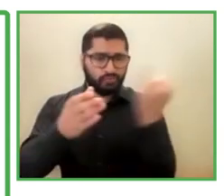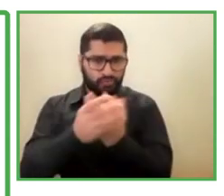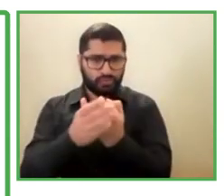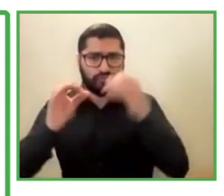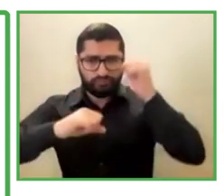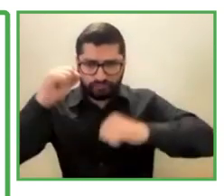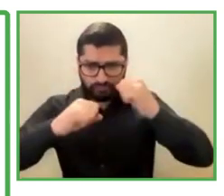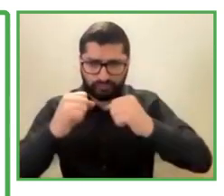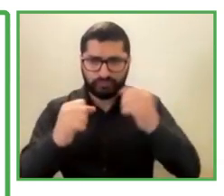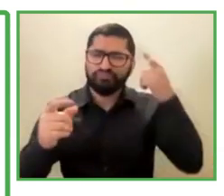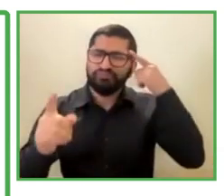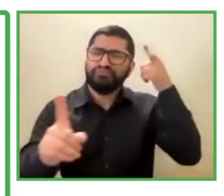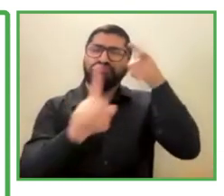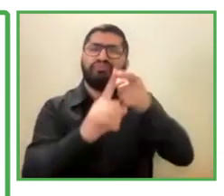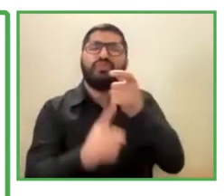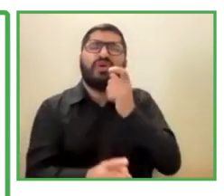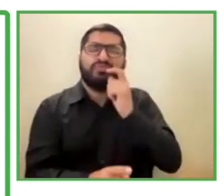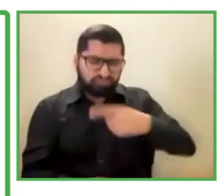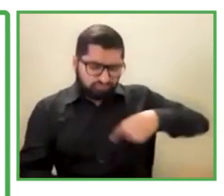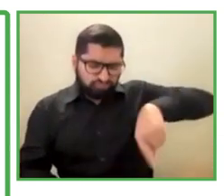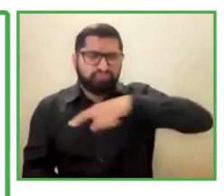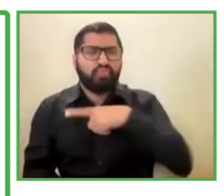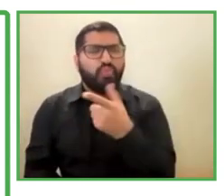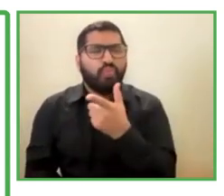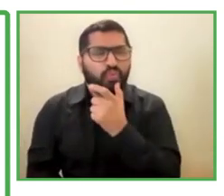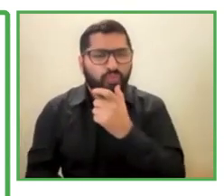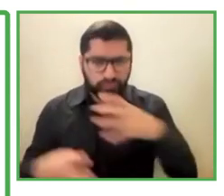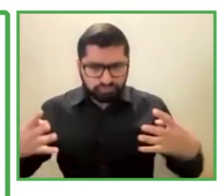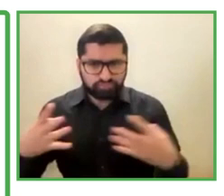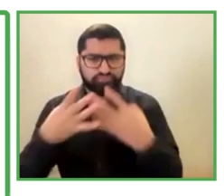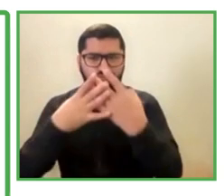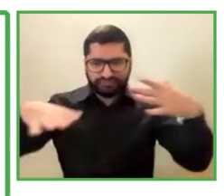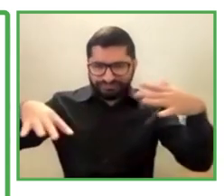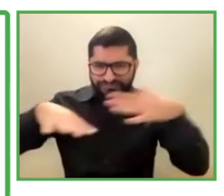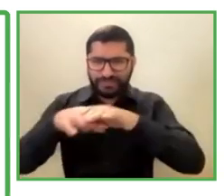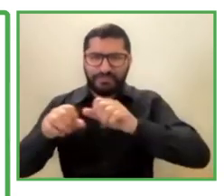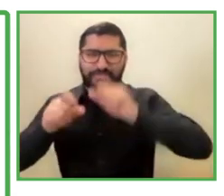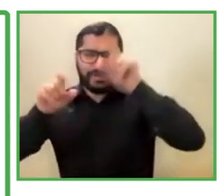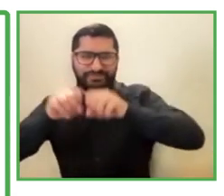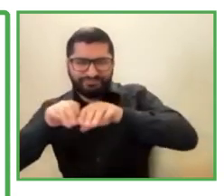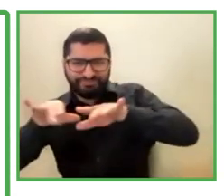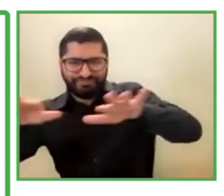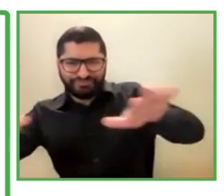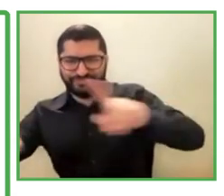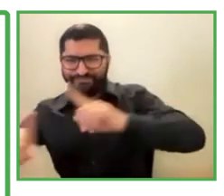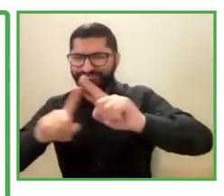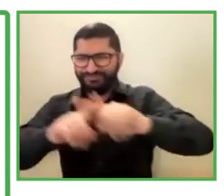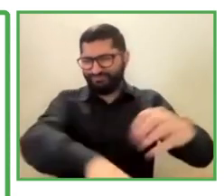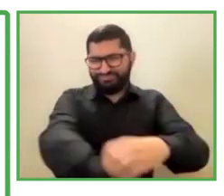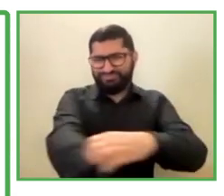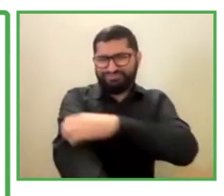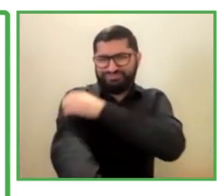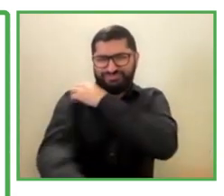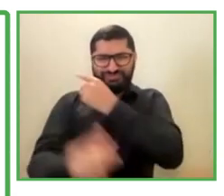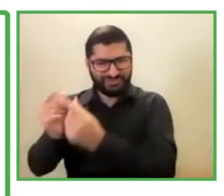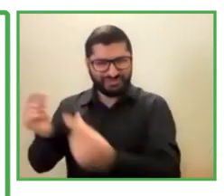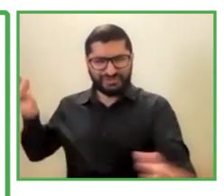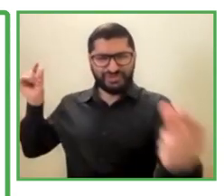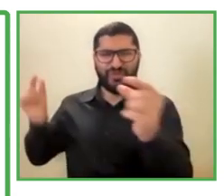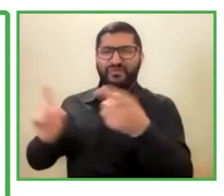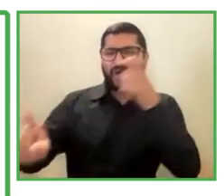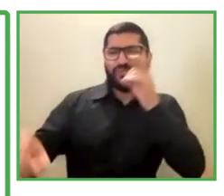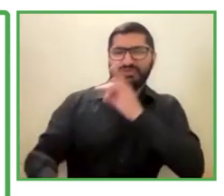Who are we? We are a network of supermarkets with the biggest coverage at a national level. We are